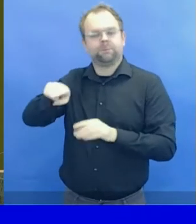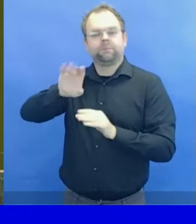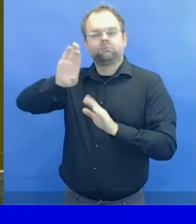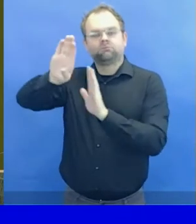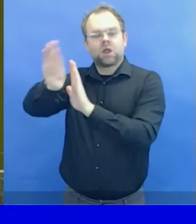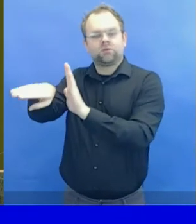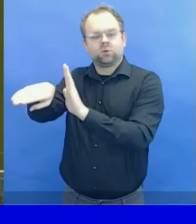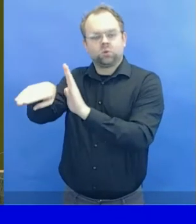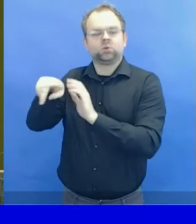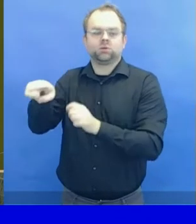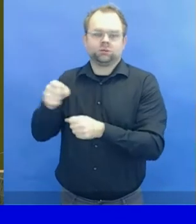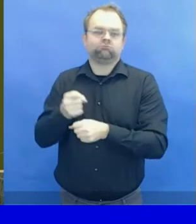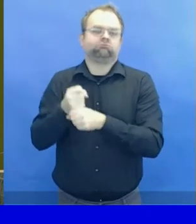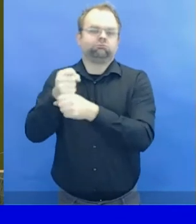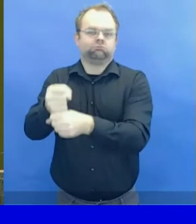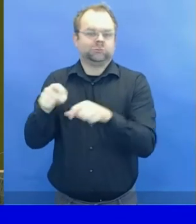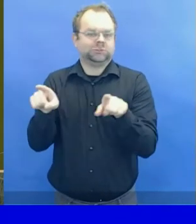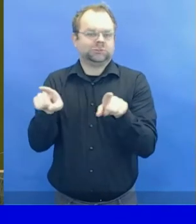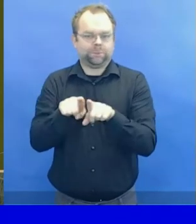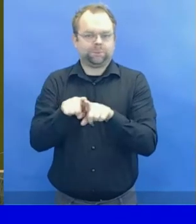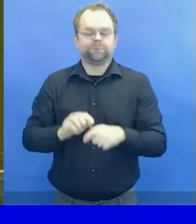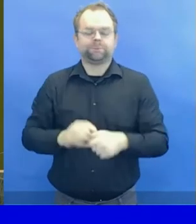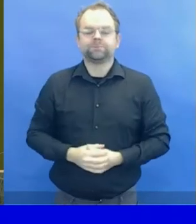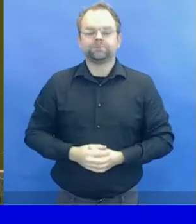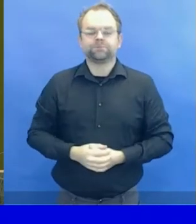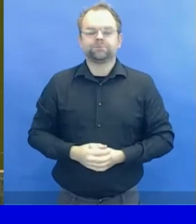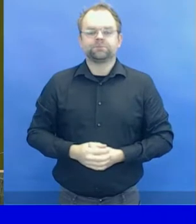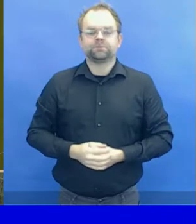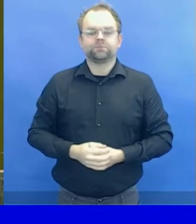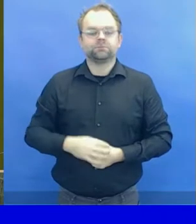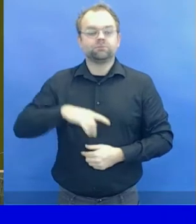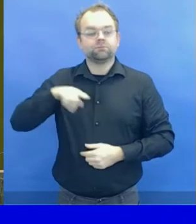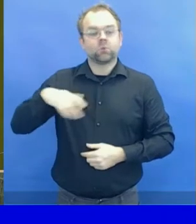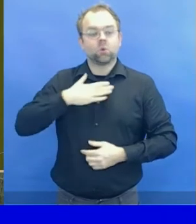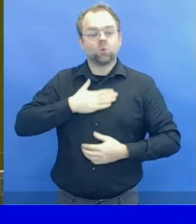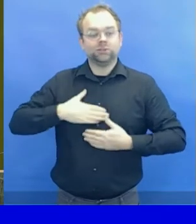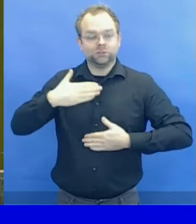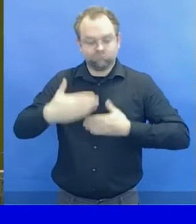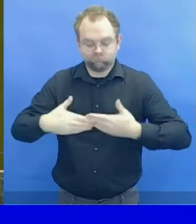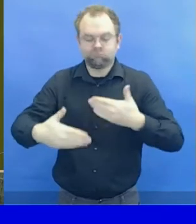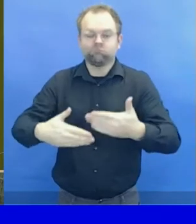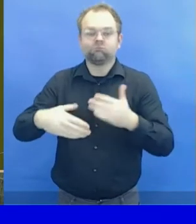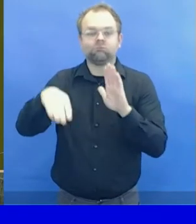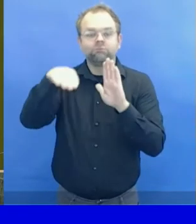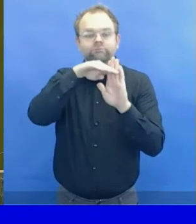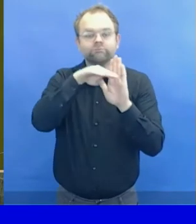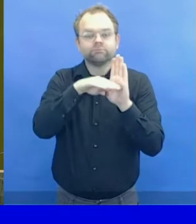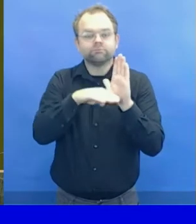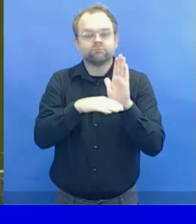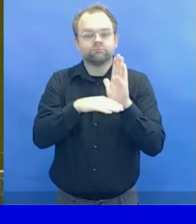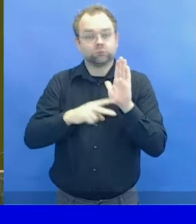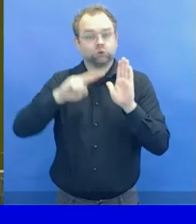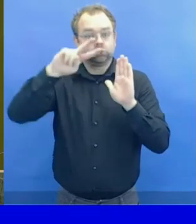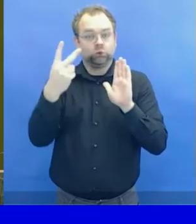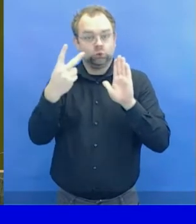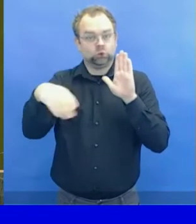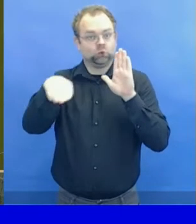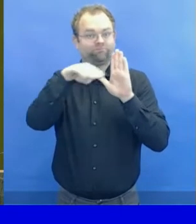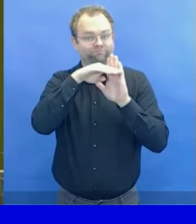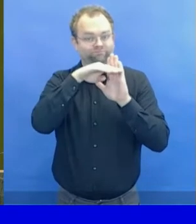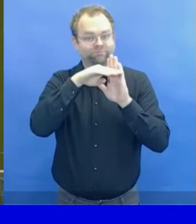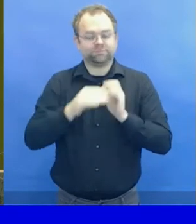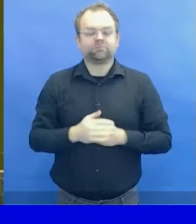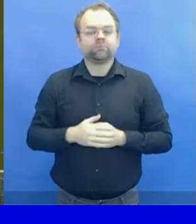A provisional agenda was issued in document CRPD slash CSP slash